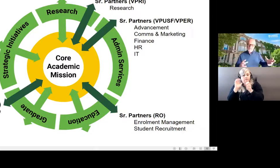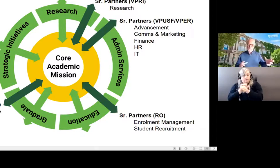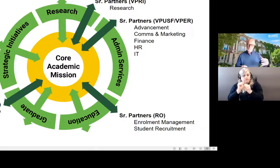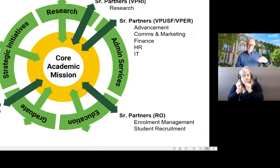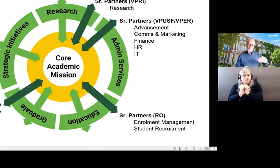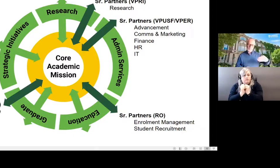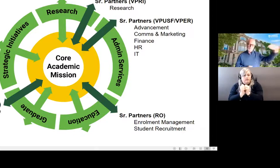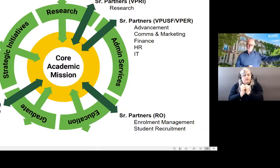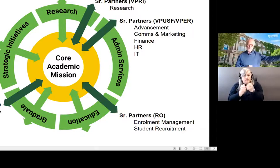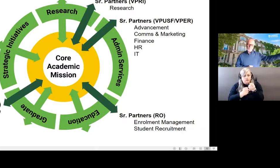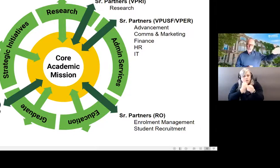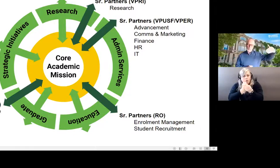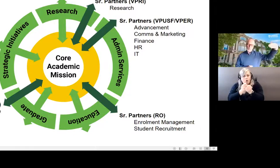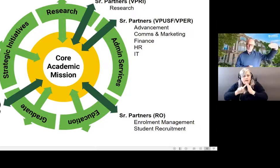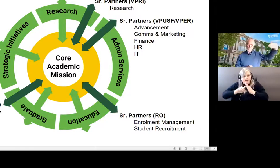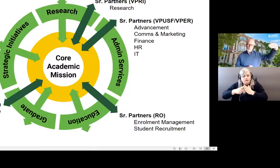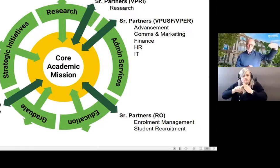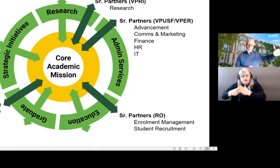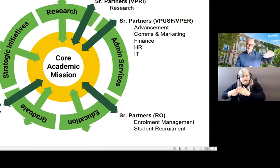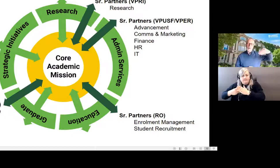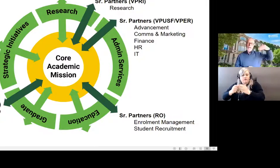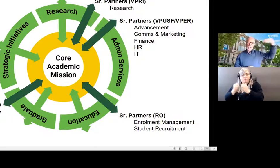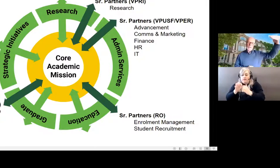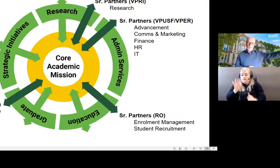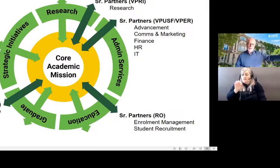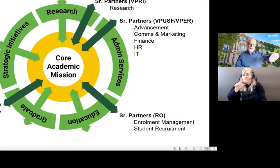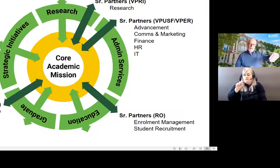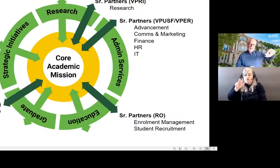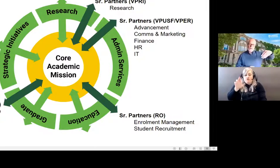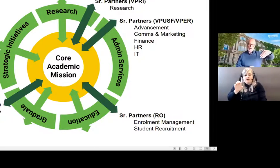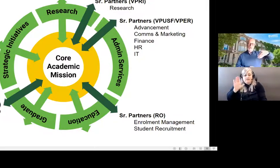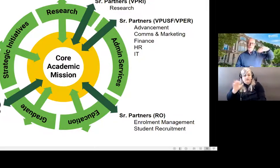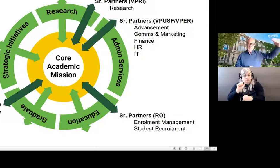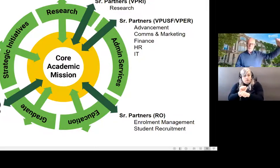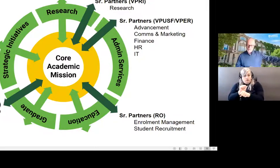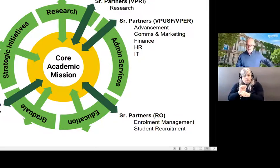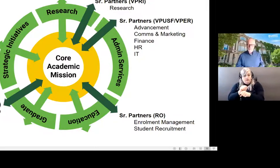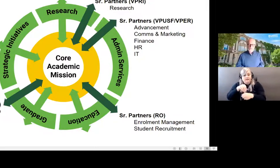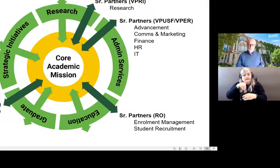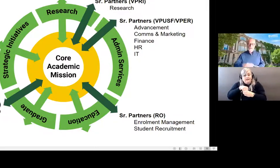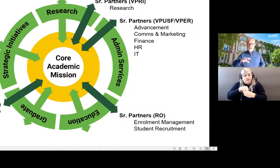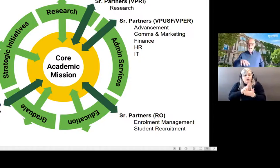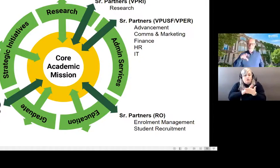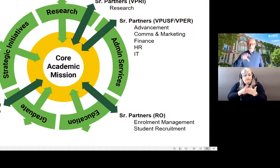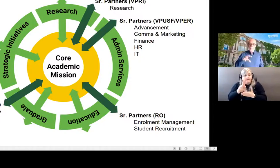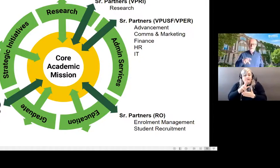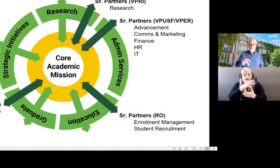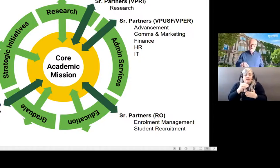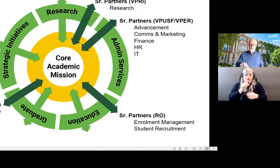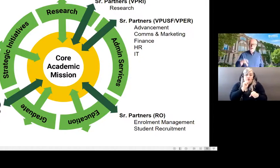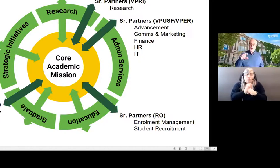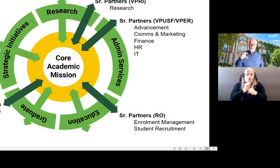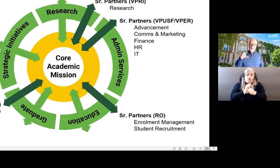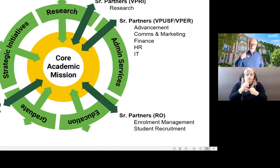linkages between Florence's work in a university setting. And the work that's being